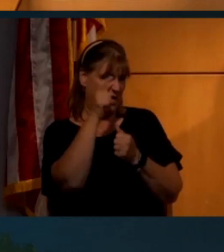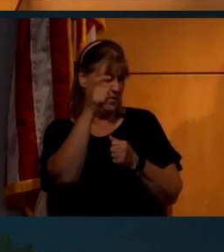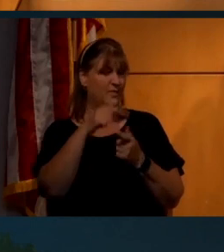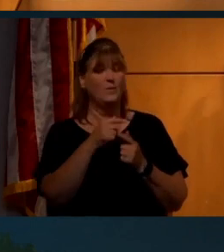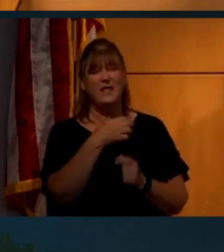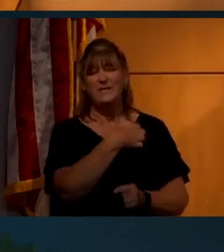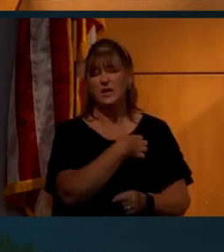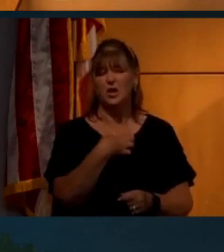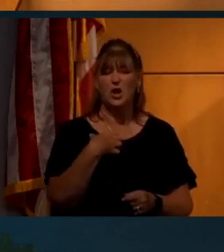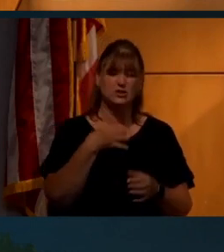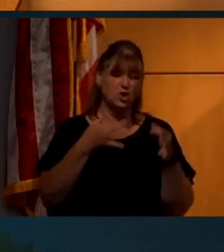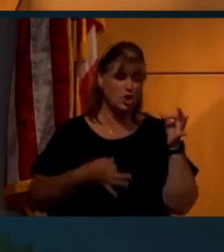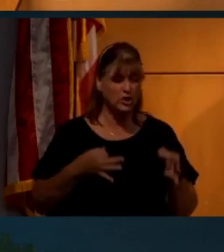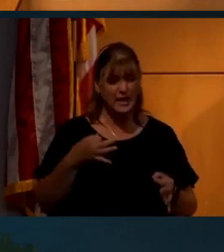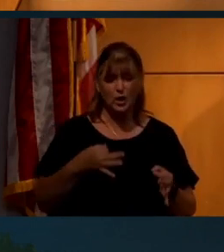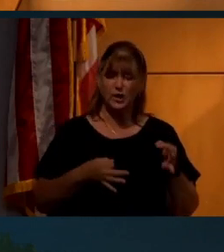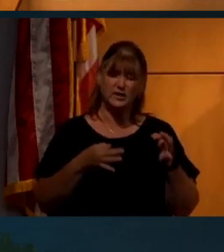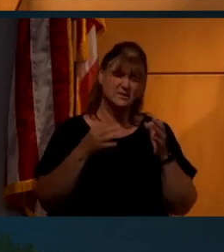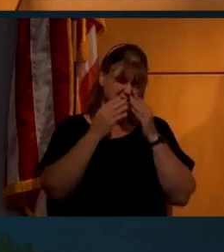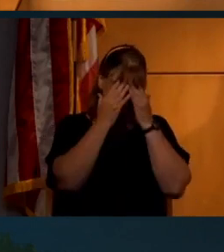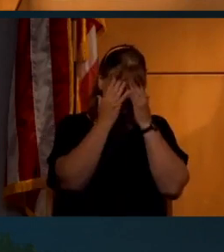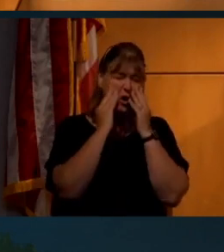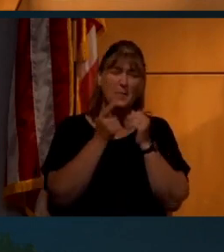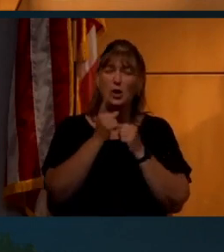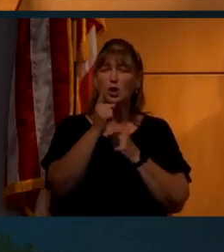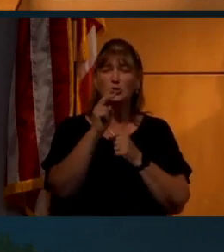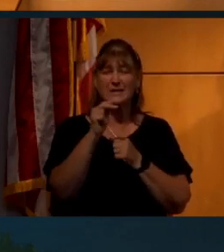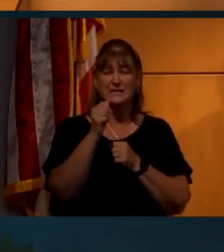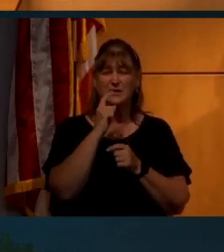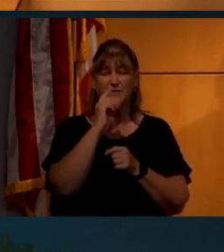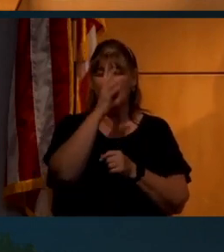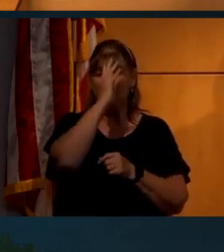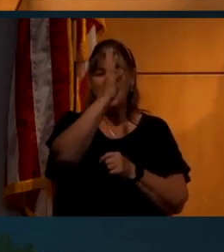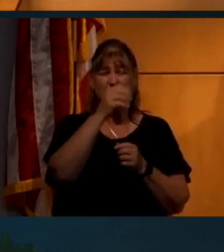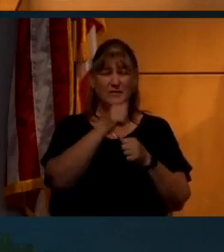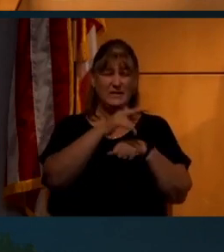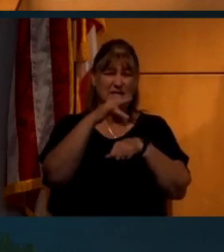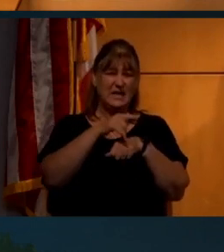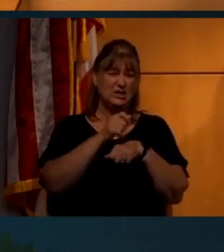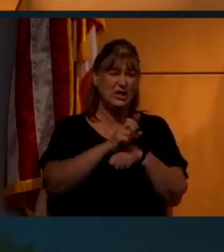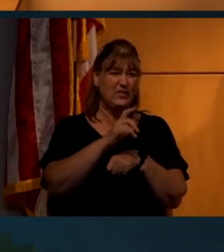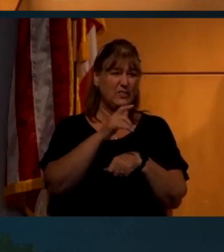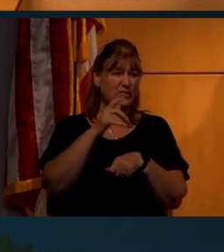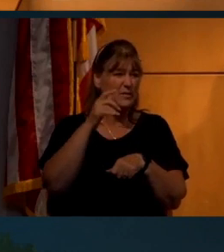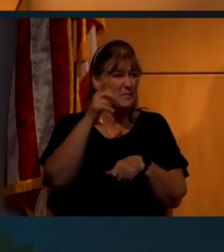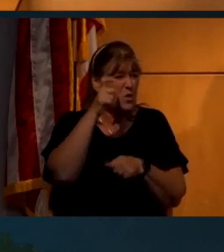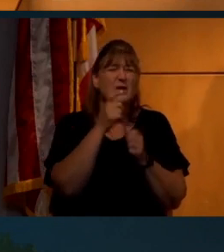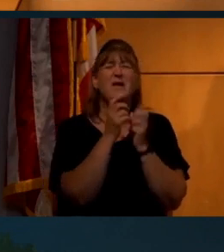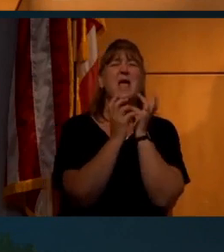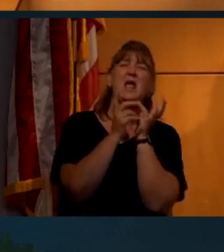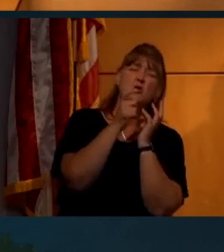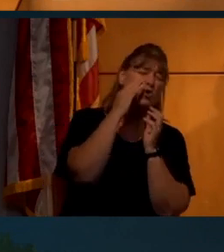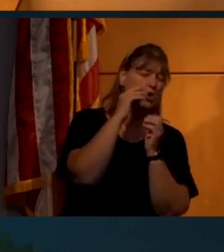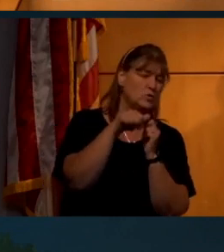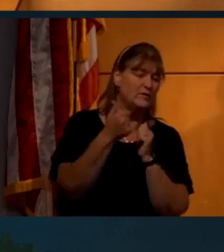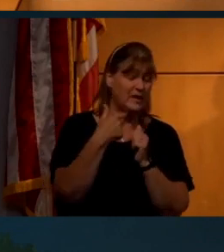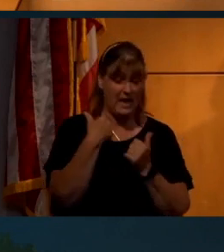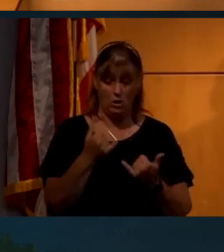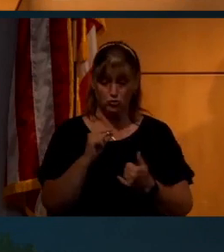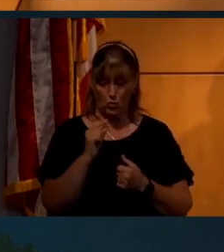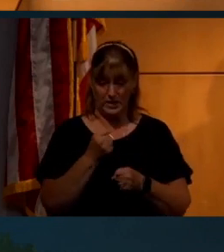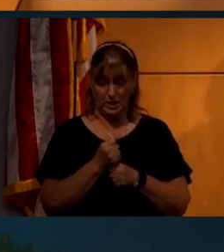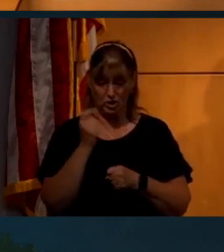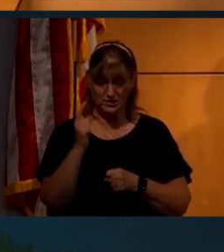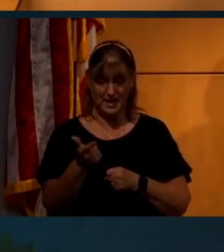hearings from, you know, accusing NASA of faking the moon landings and, and who knows what else. And now here we are 20 years later,